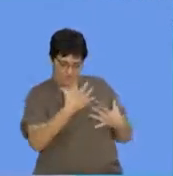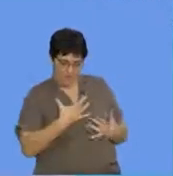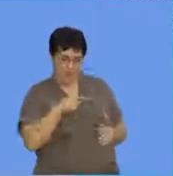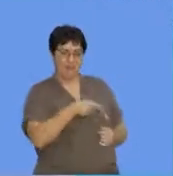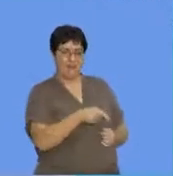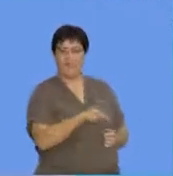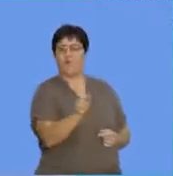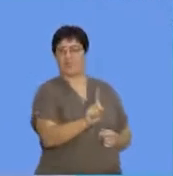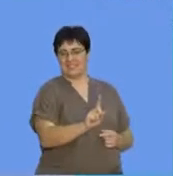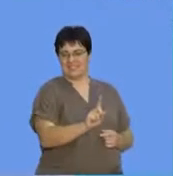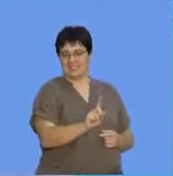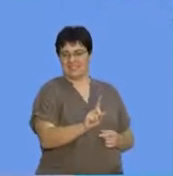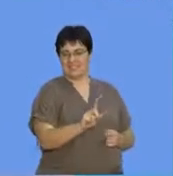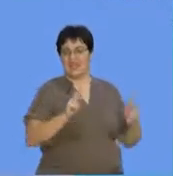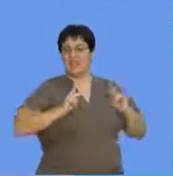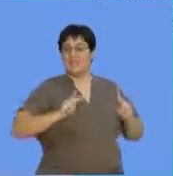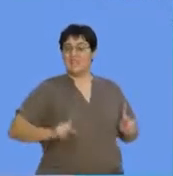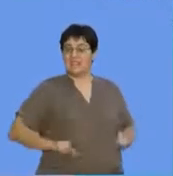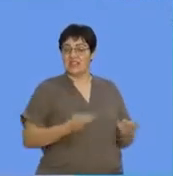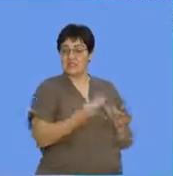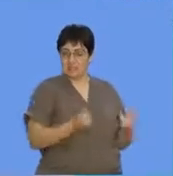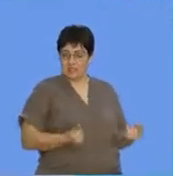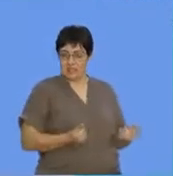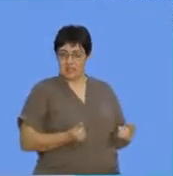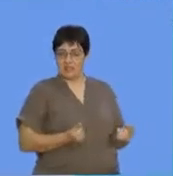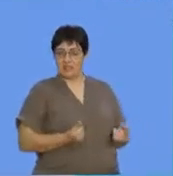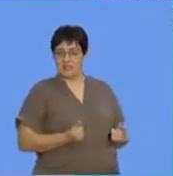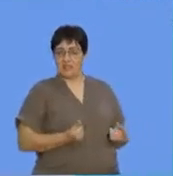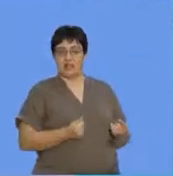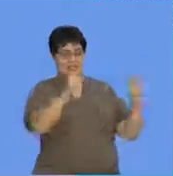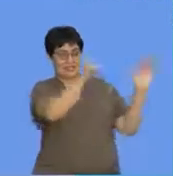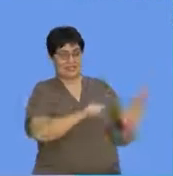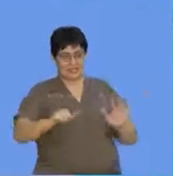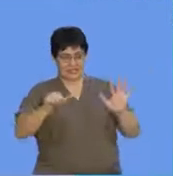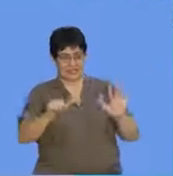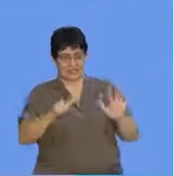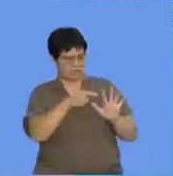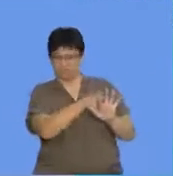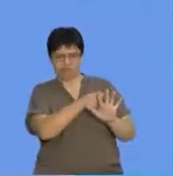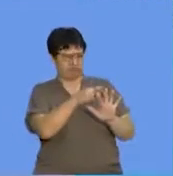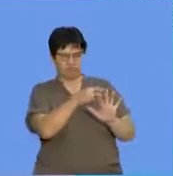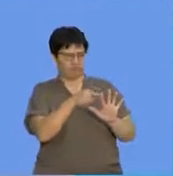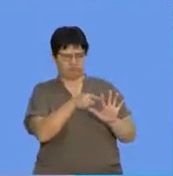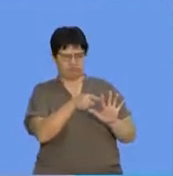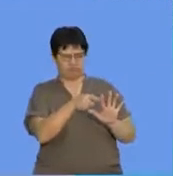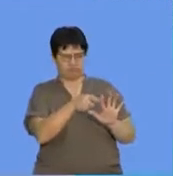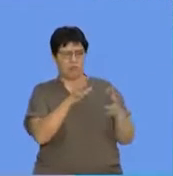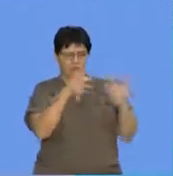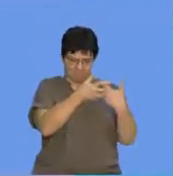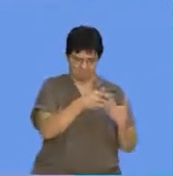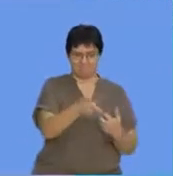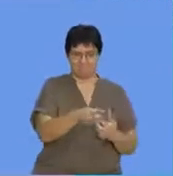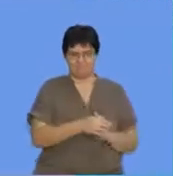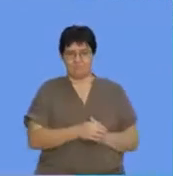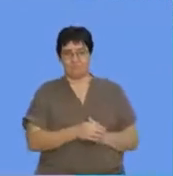the physical properties of these materials that we've listed, the six of them, would obviously differ. Now, we'll look at one property at a time